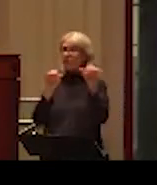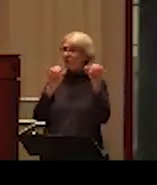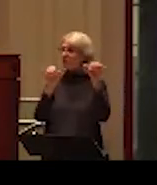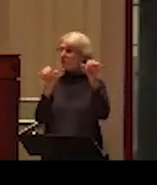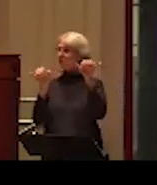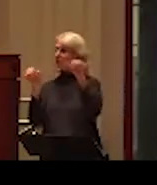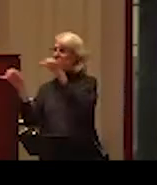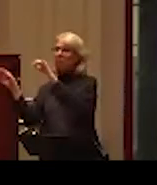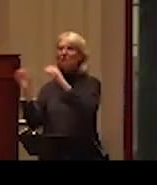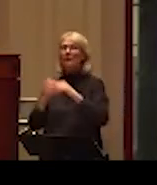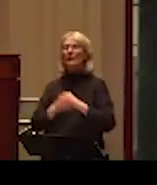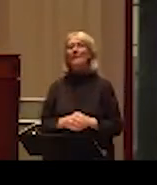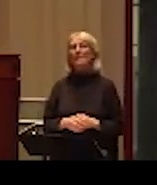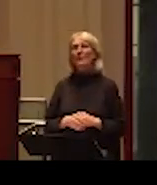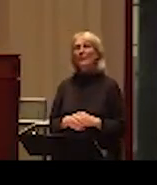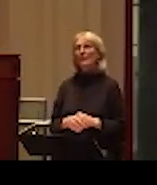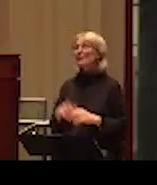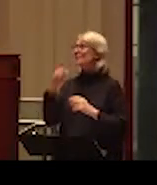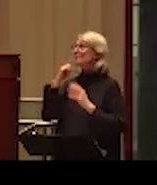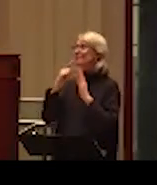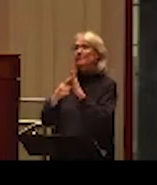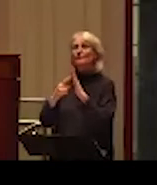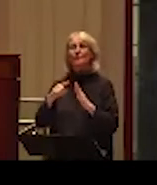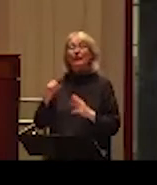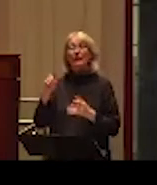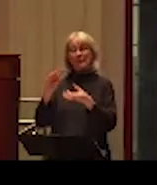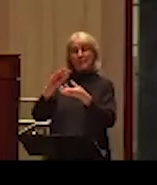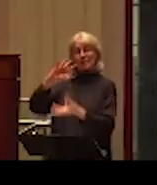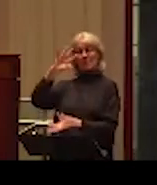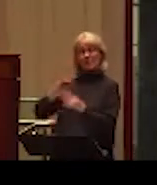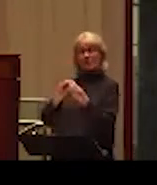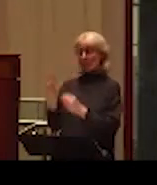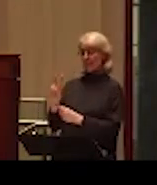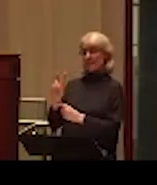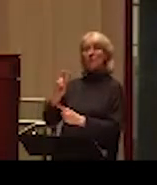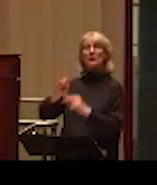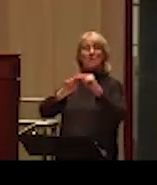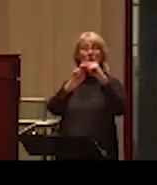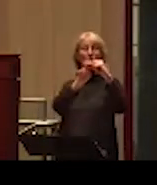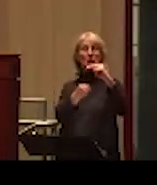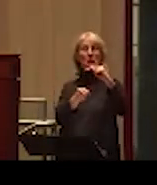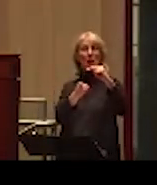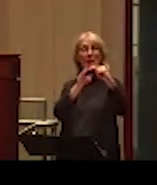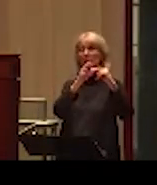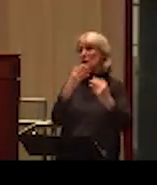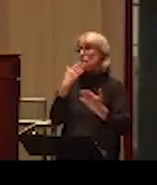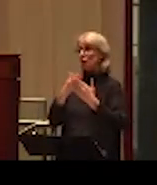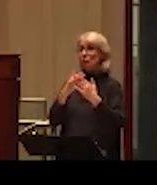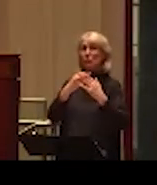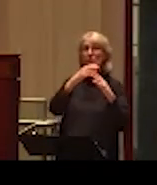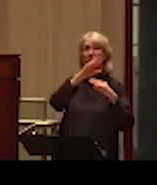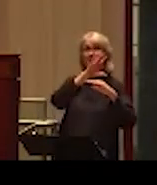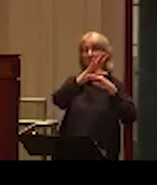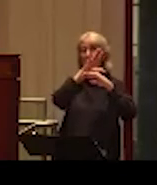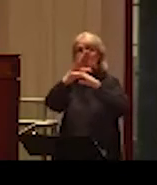number of victims actually declining, which is great news. It's declining over time. And then what's